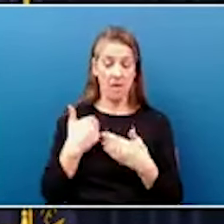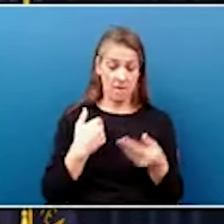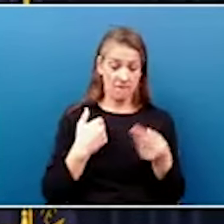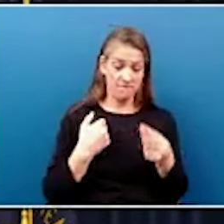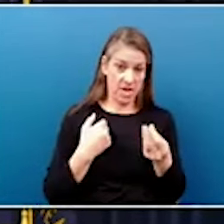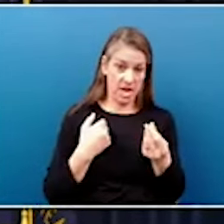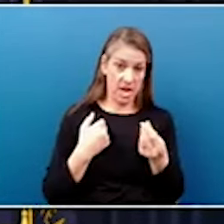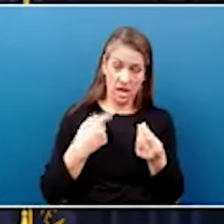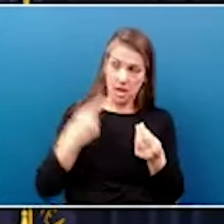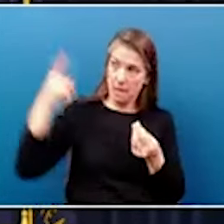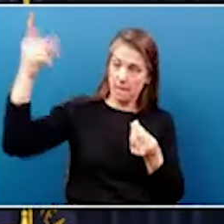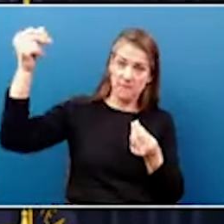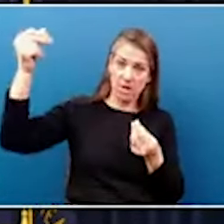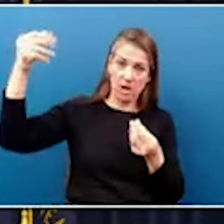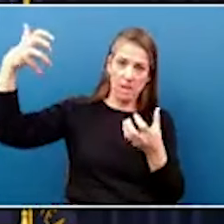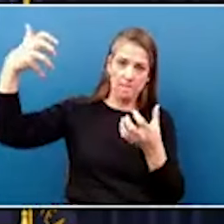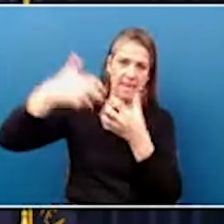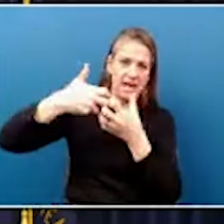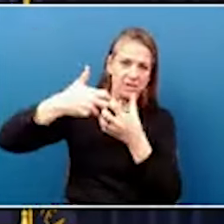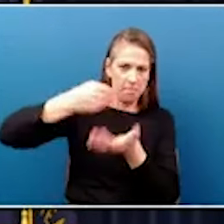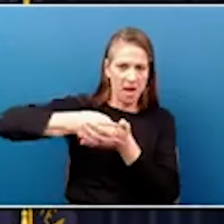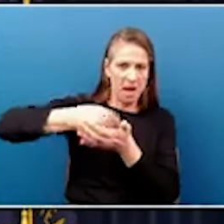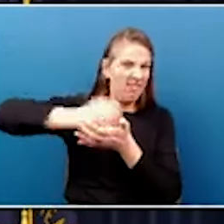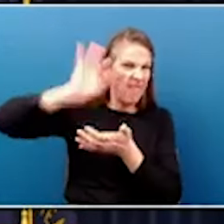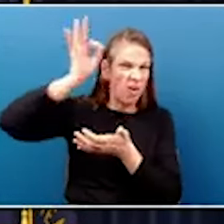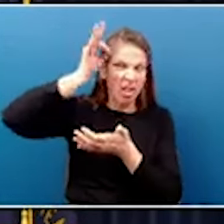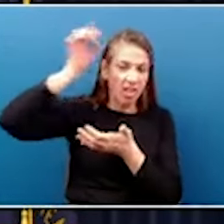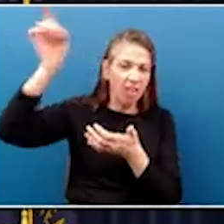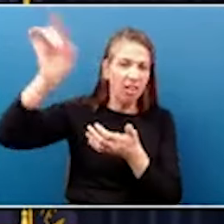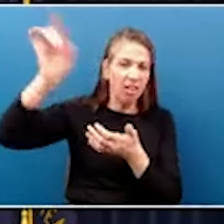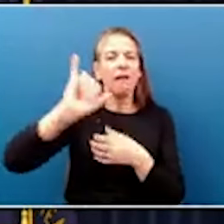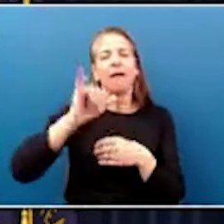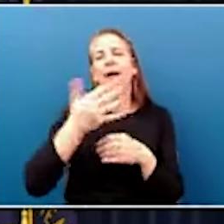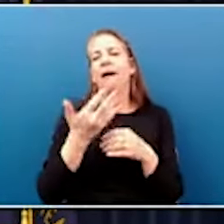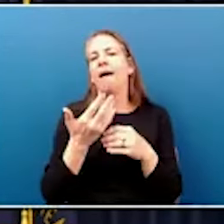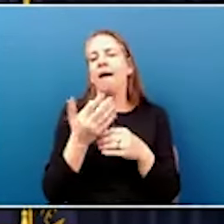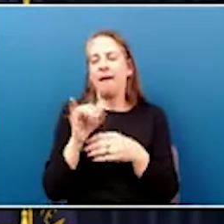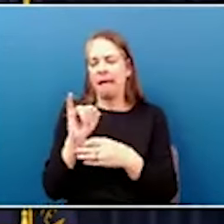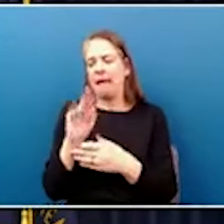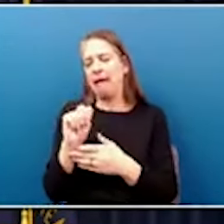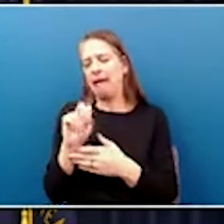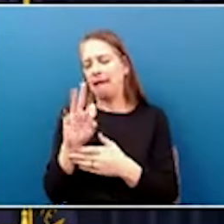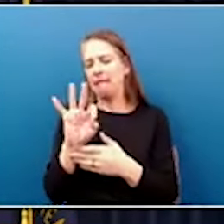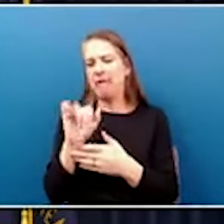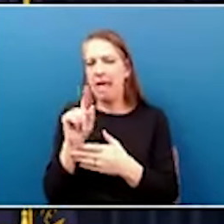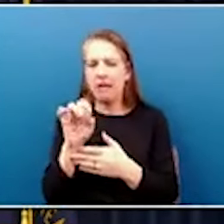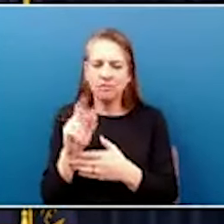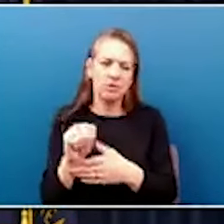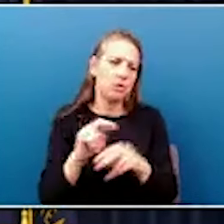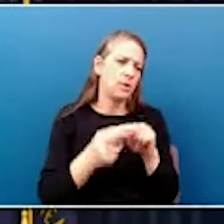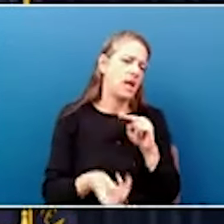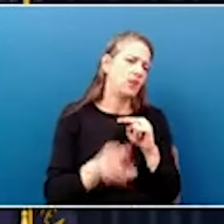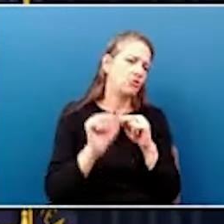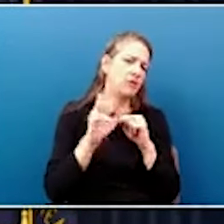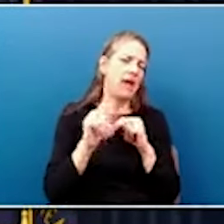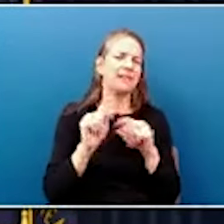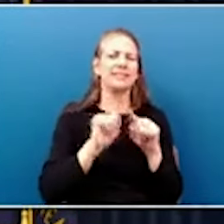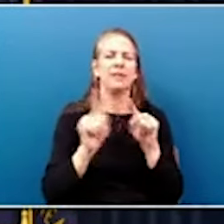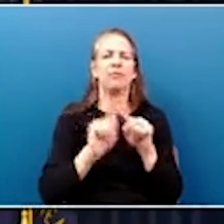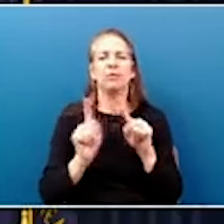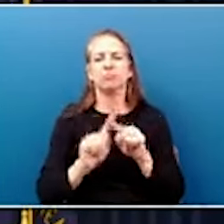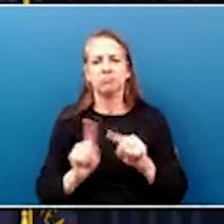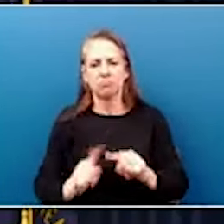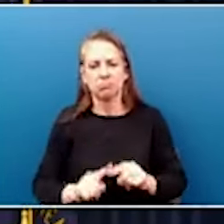funding with things like the inflation reduction act, the bipartisan infrastructure law and others, many of them requiring a local